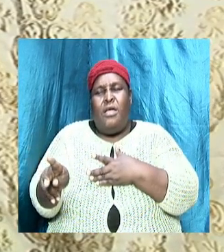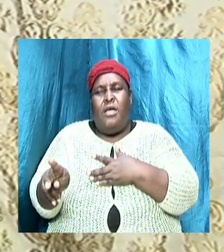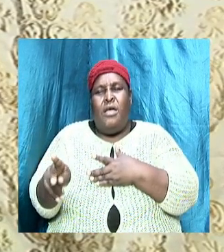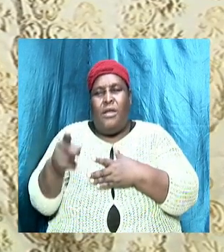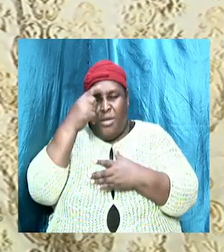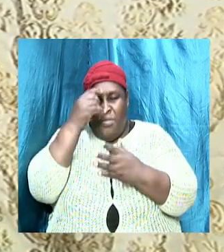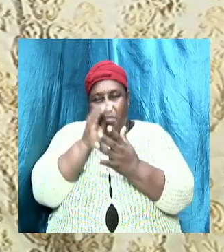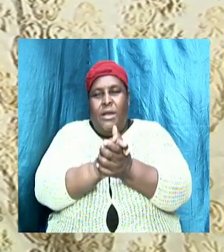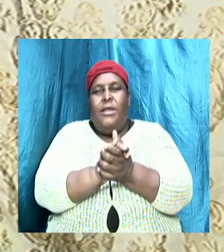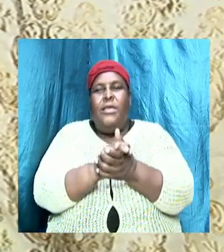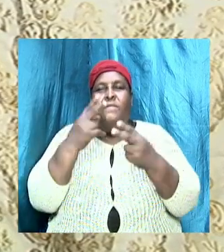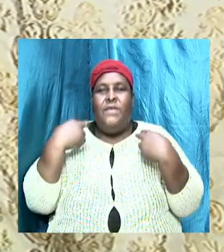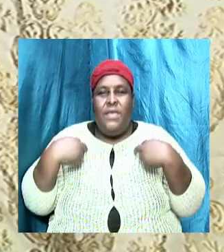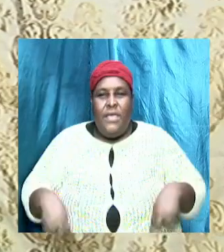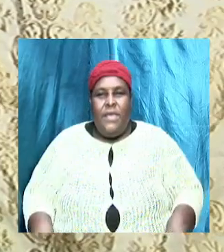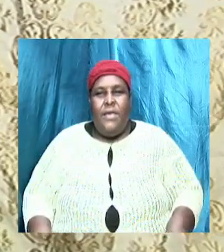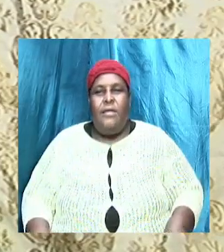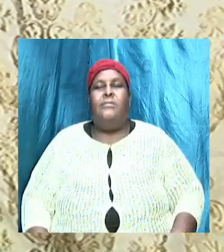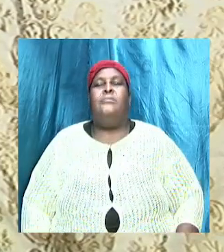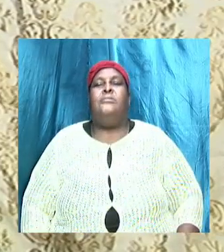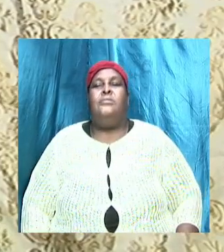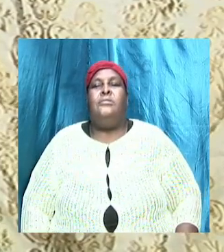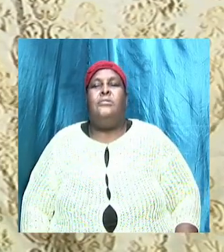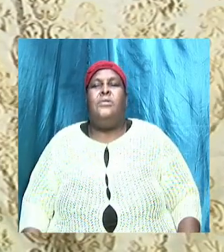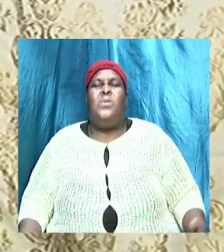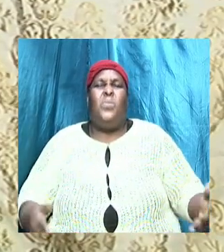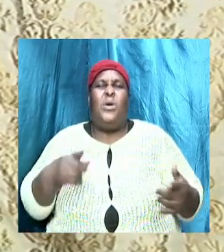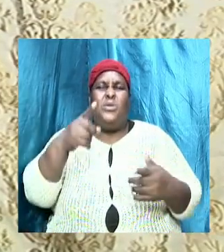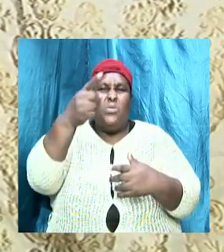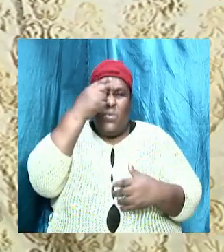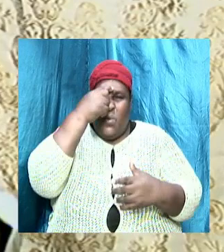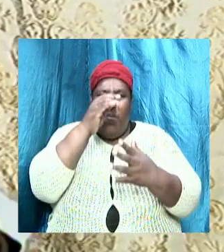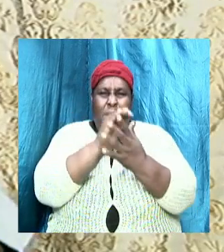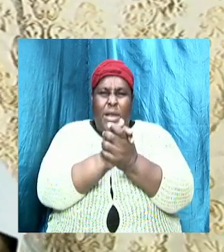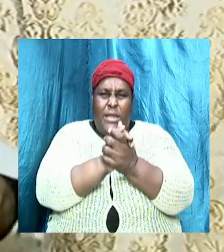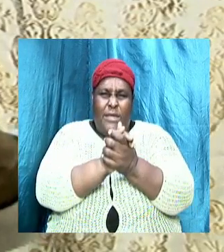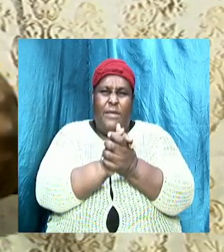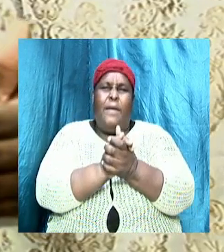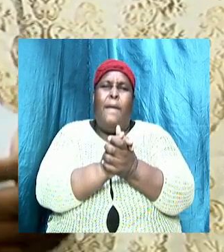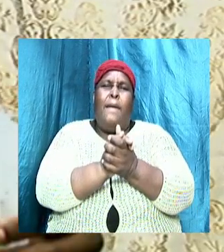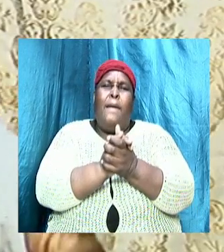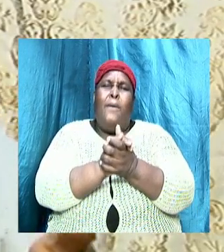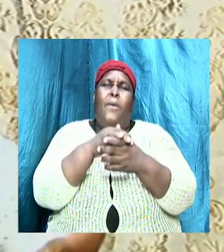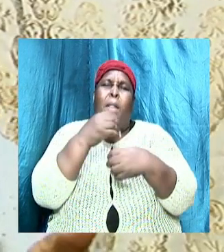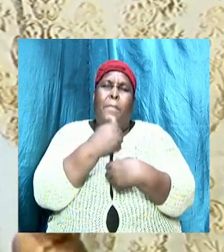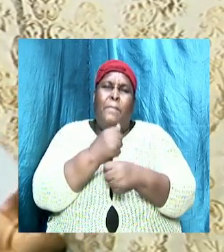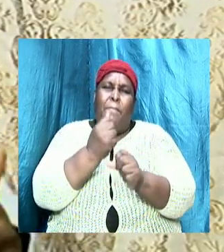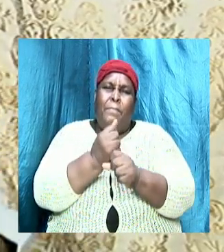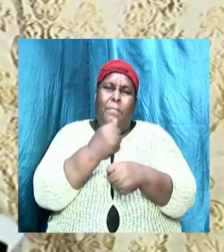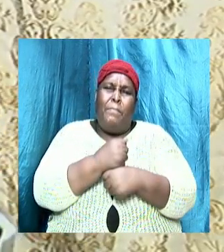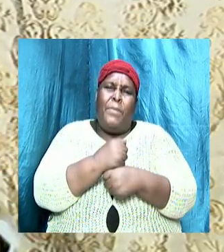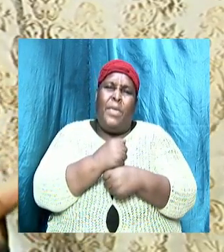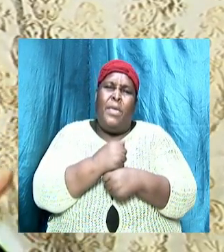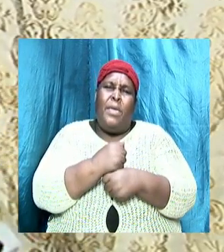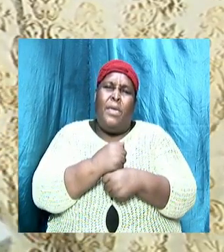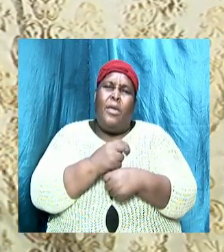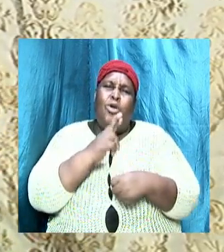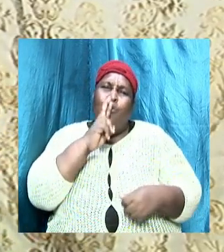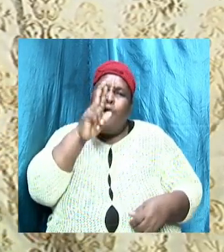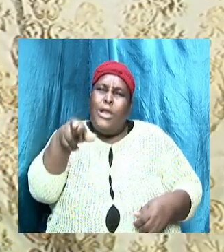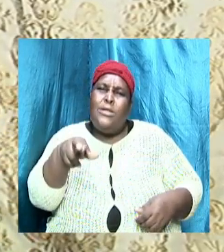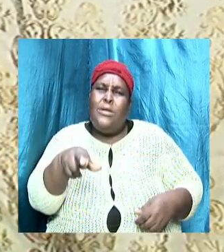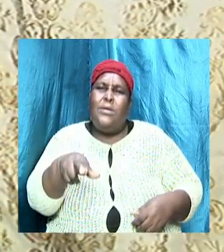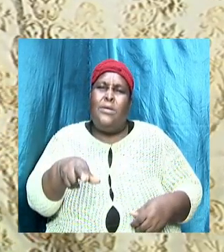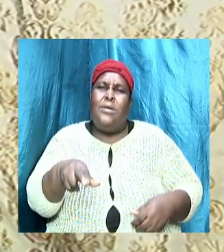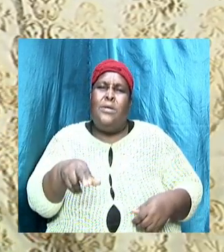is a popular saying in Jamaica in other words what you believe create a reality sound doctrine is